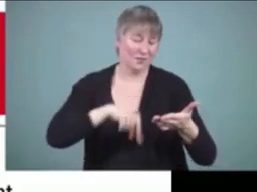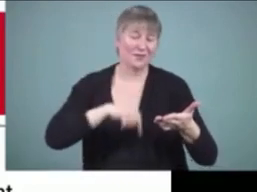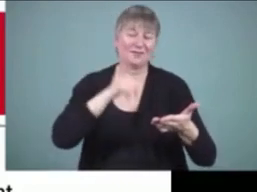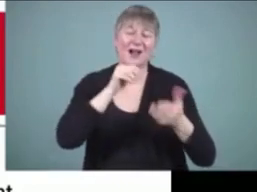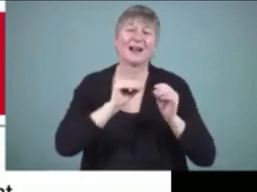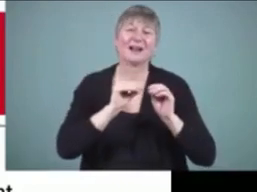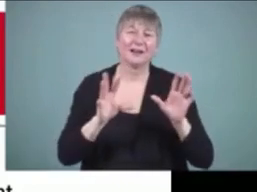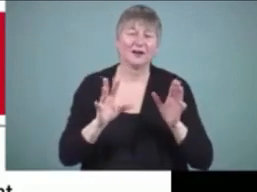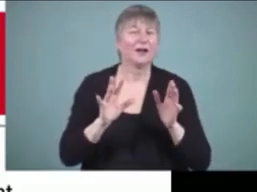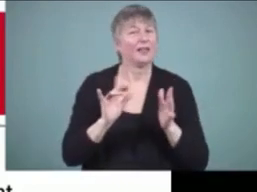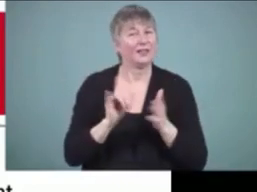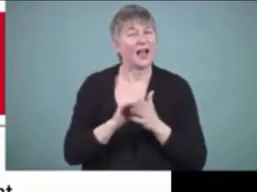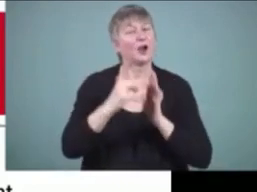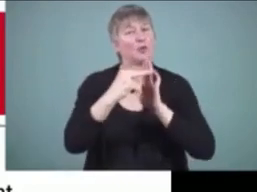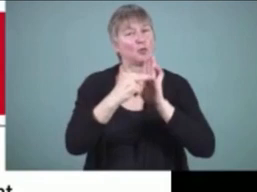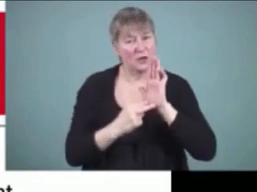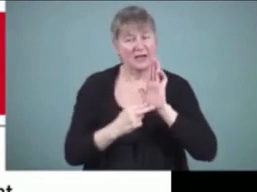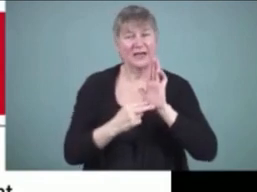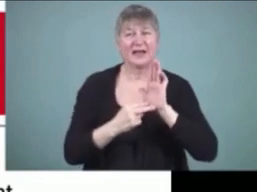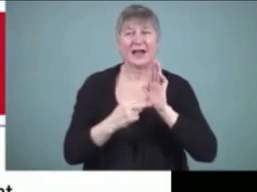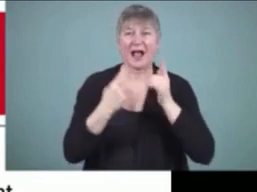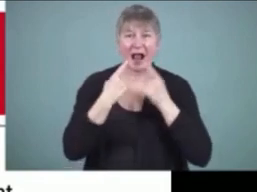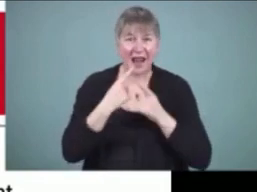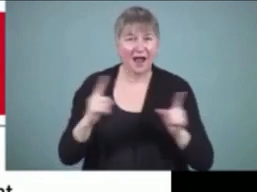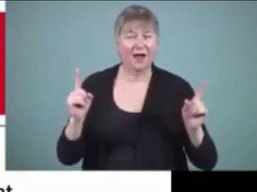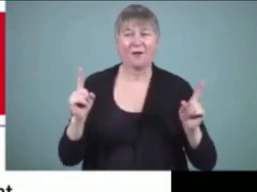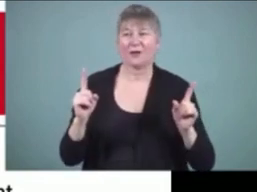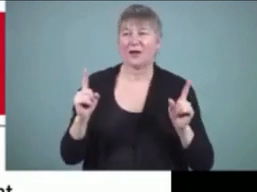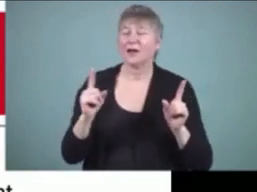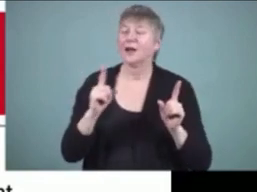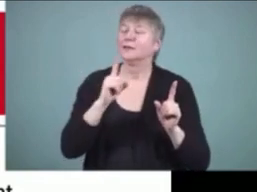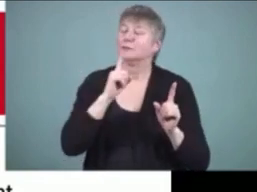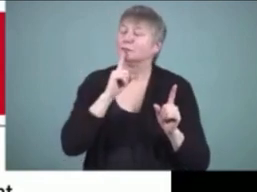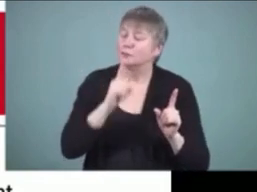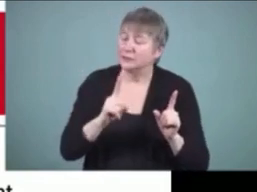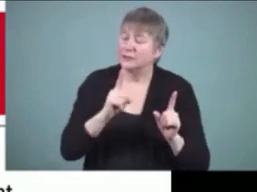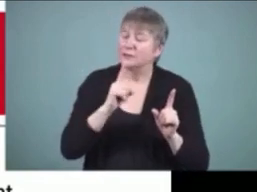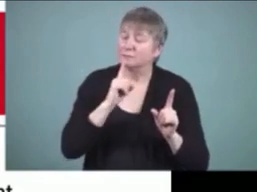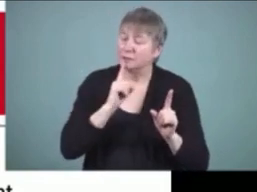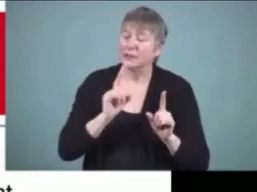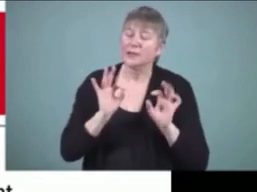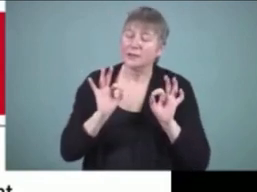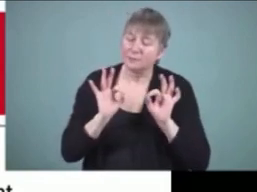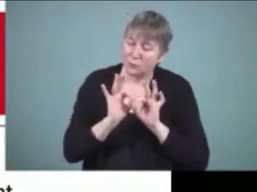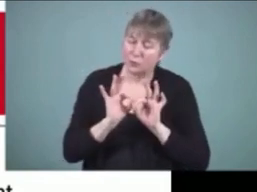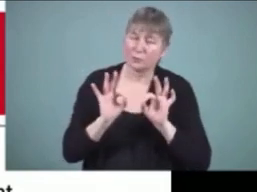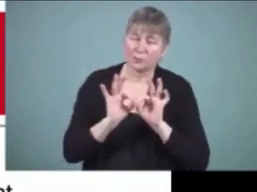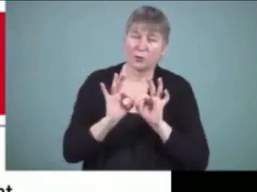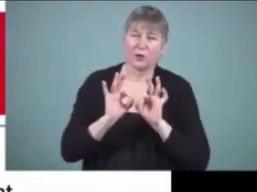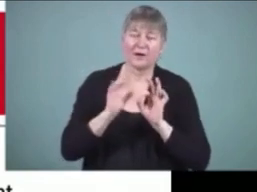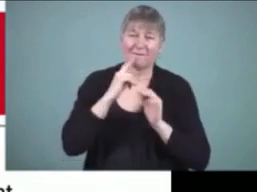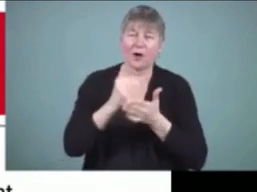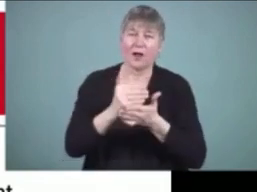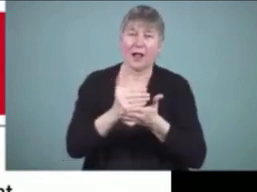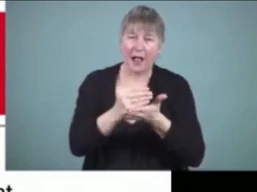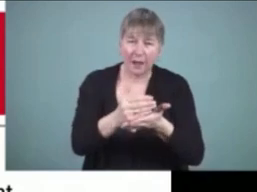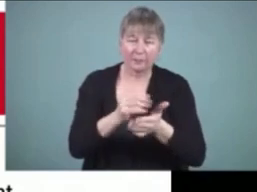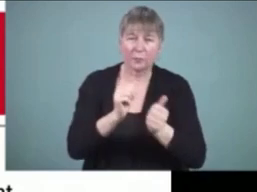um reading aloud is an absolutely critical um aspect of revising